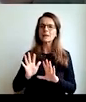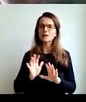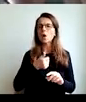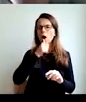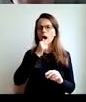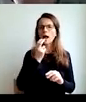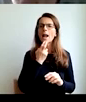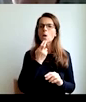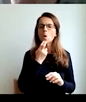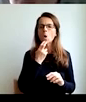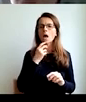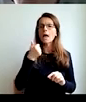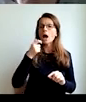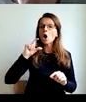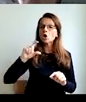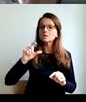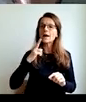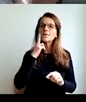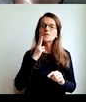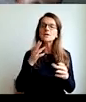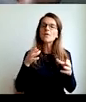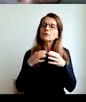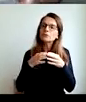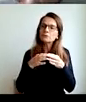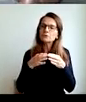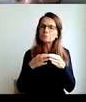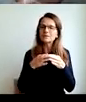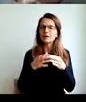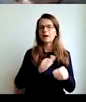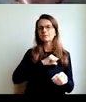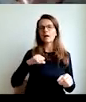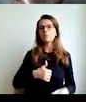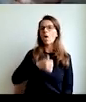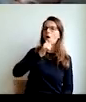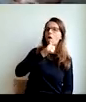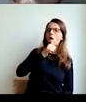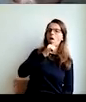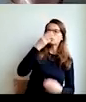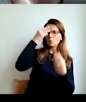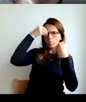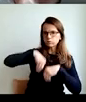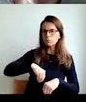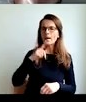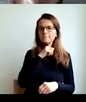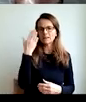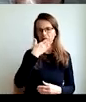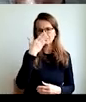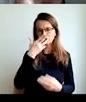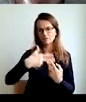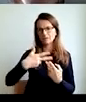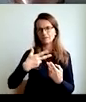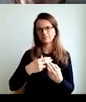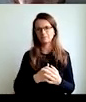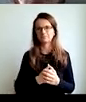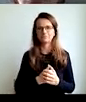moderate intake of alcohol, a glass of wine with